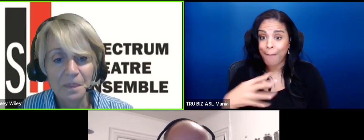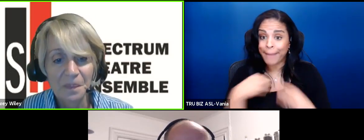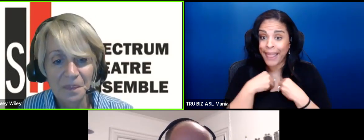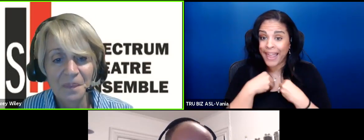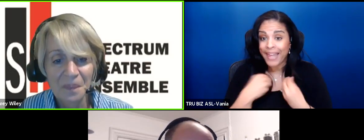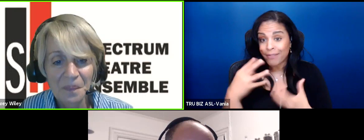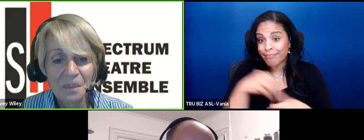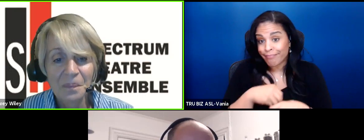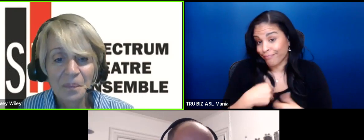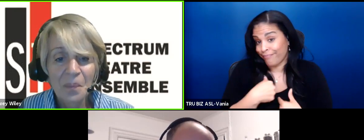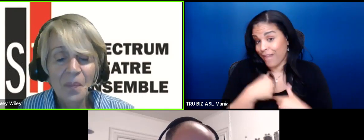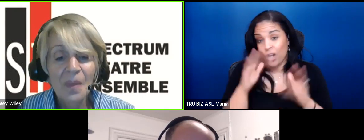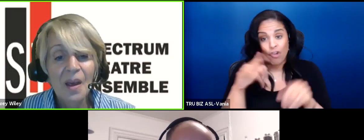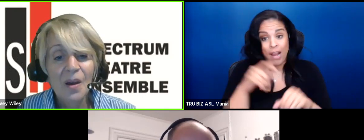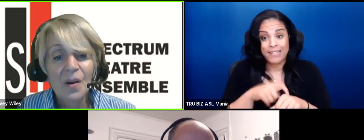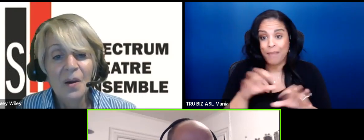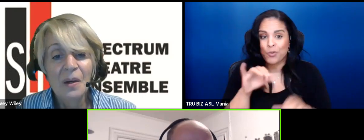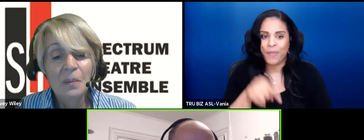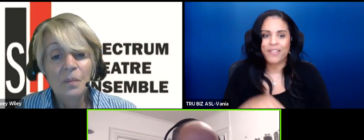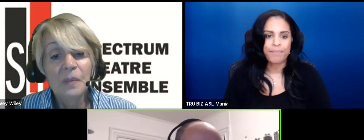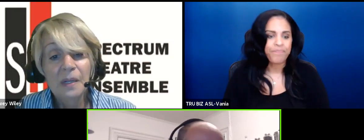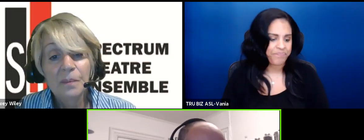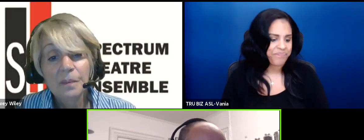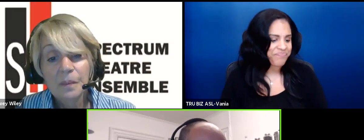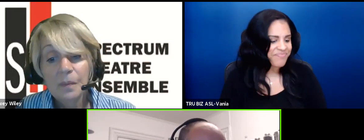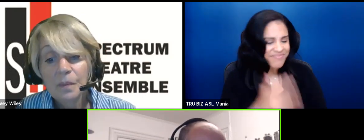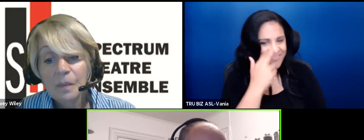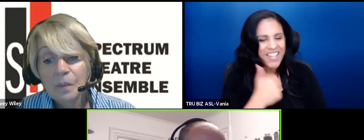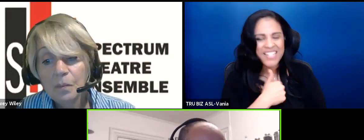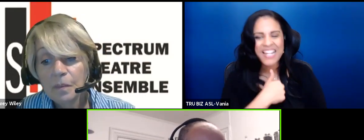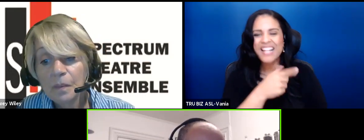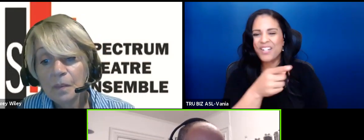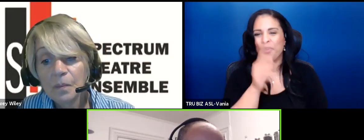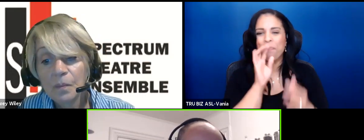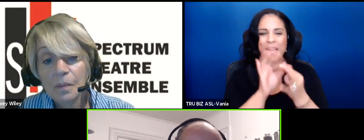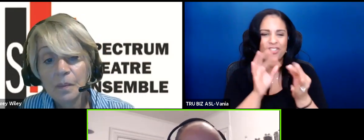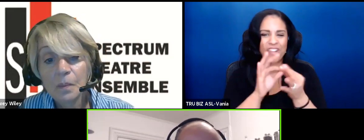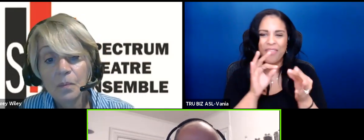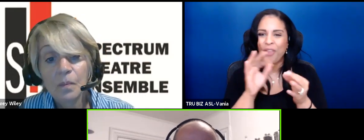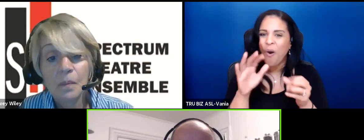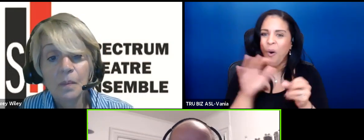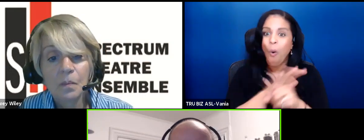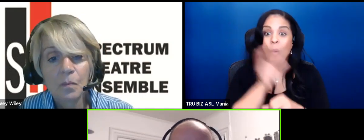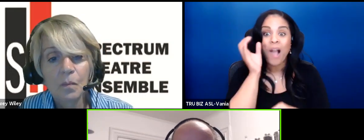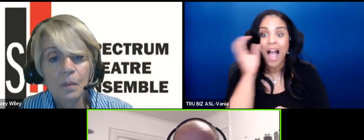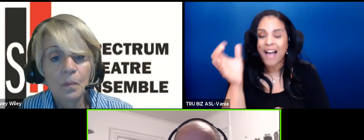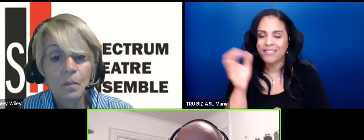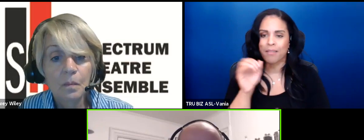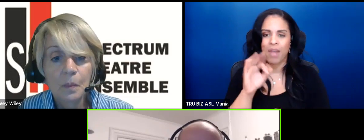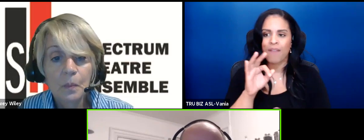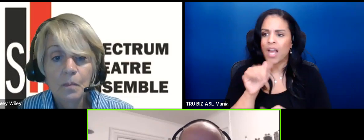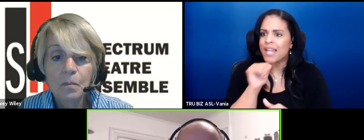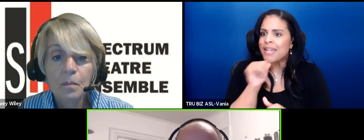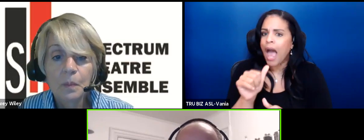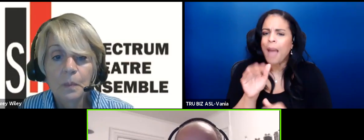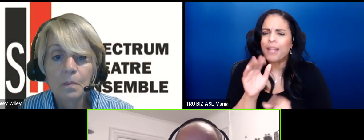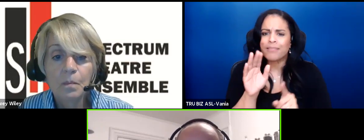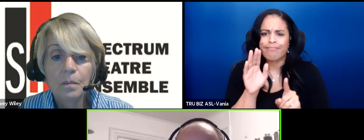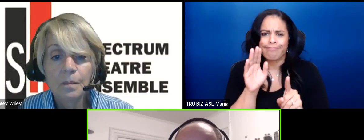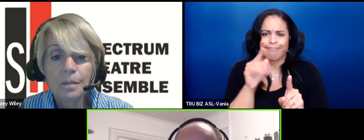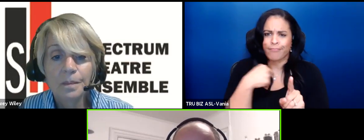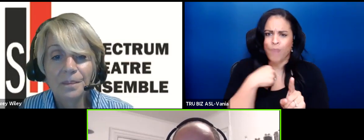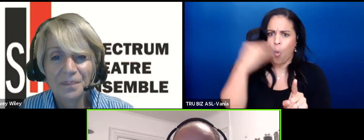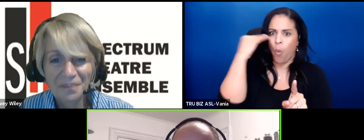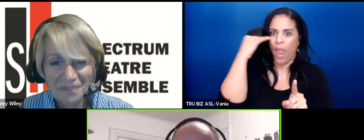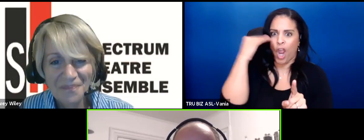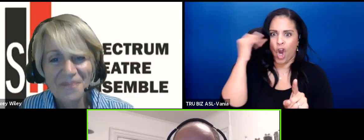doing it yep yep yep it's so funny actually that you mentioned you know the whole concept too of like just like not being aware you know of so